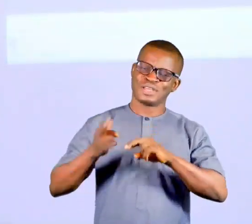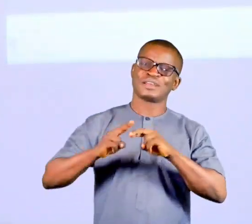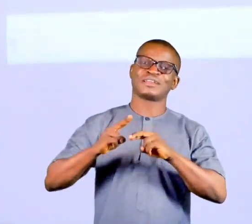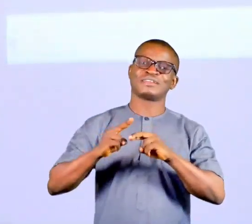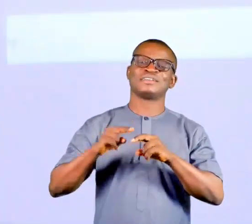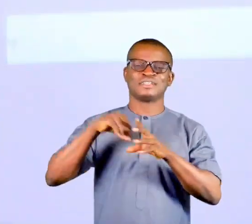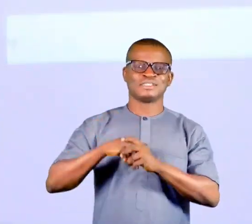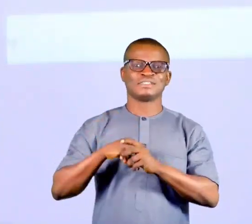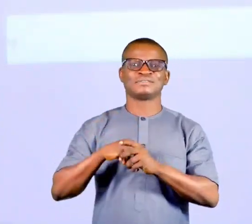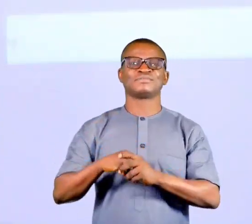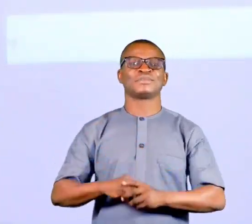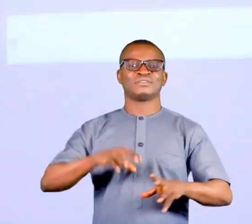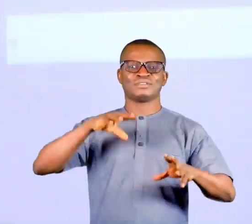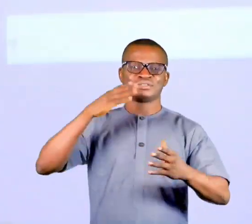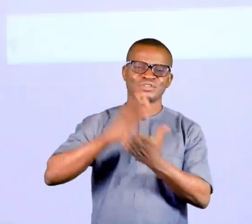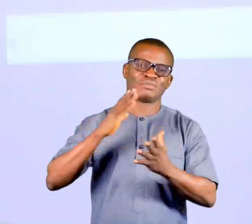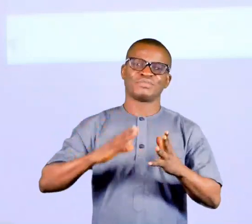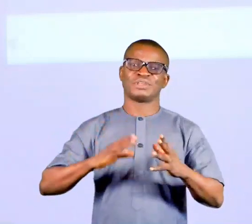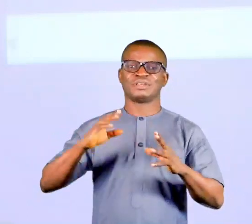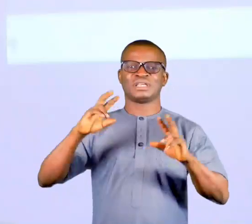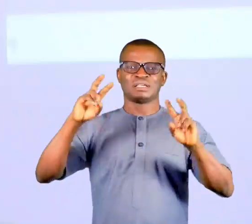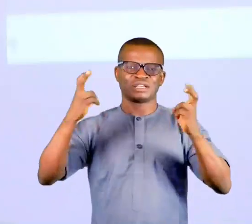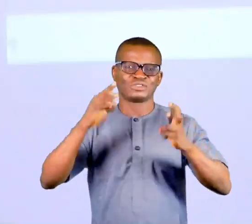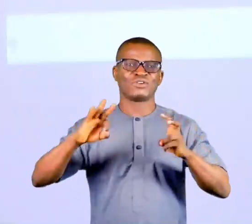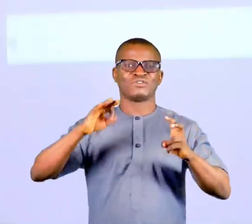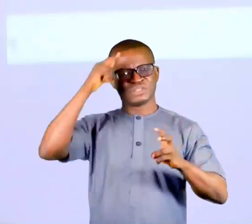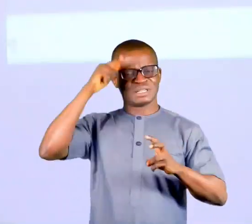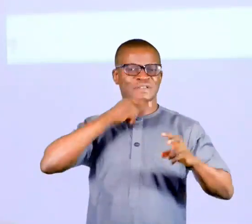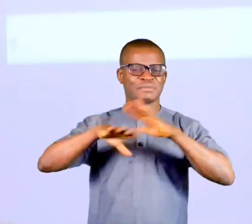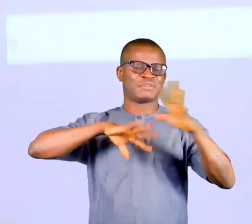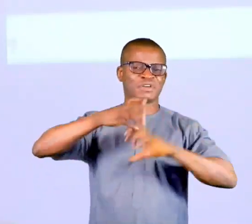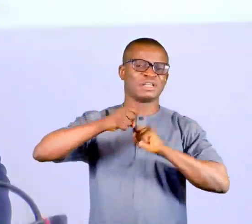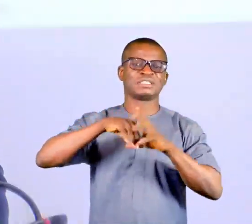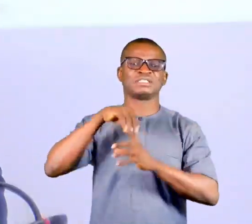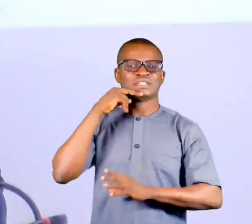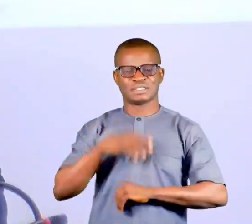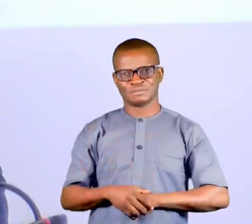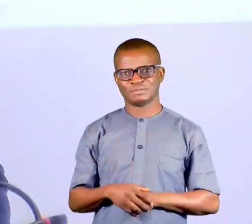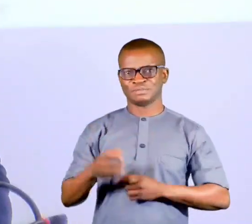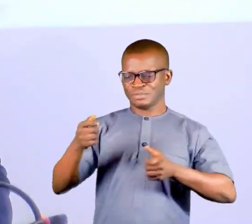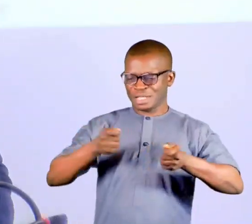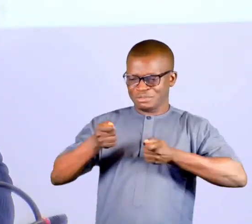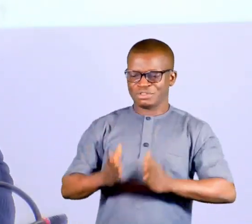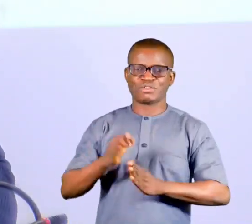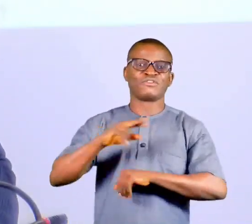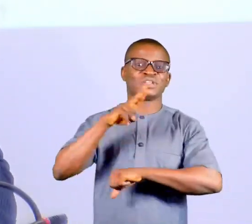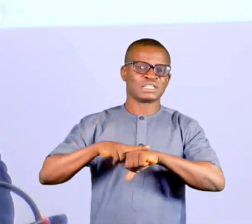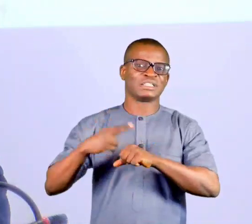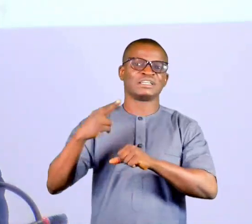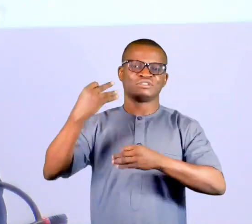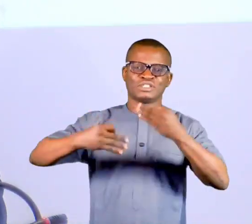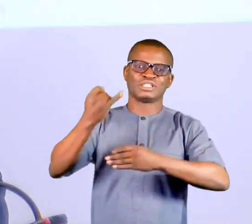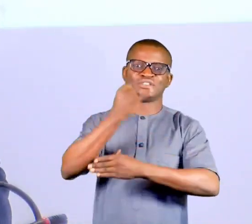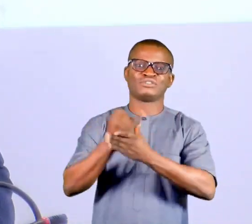we all desire in curbing and controlling incidences of sexual and gender-based violence in Nigeria. The administrator of the National Judicial